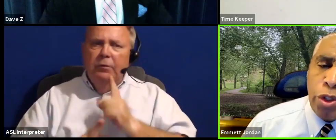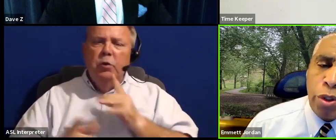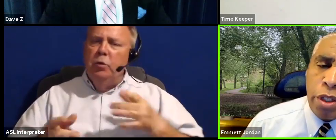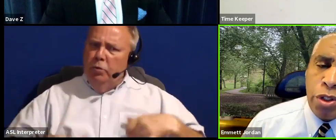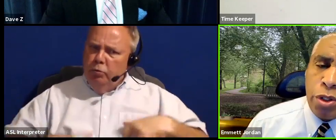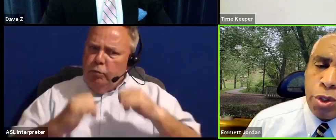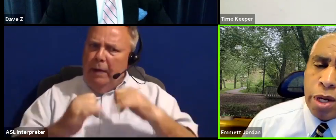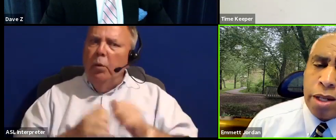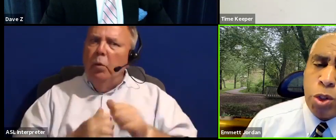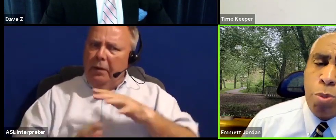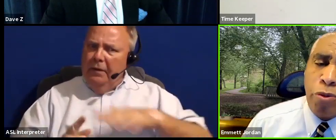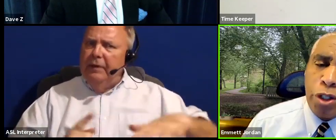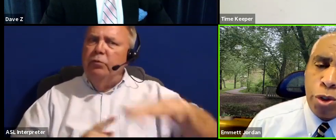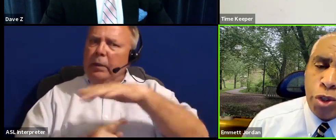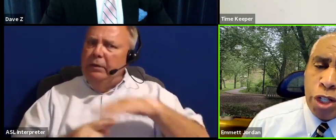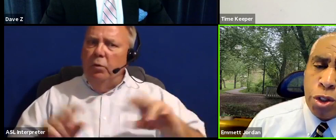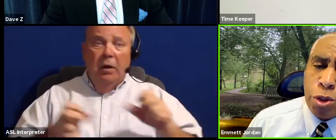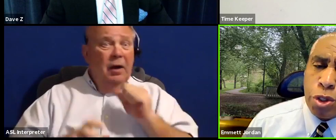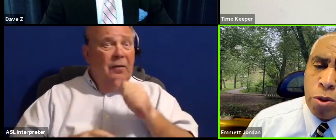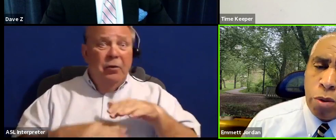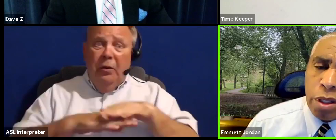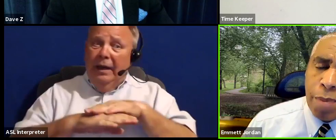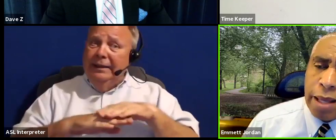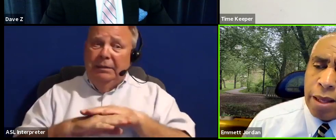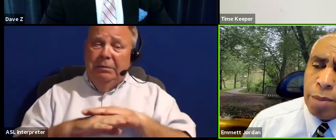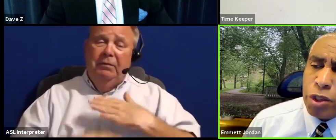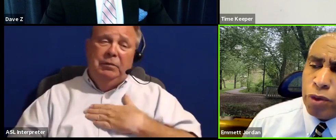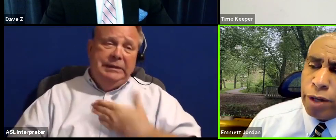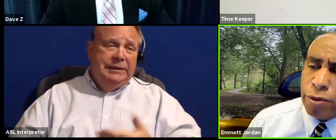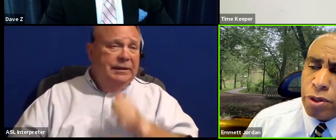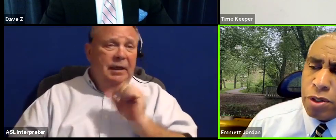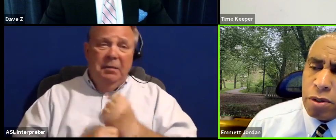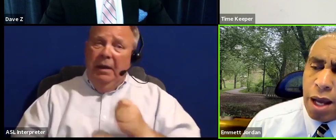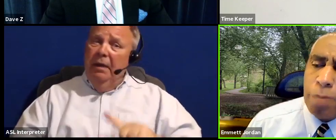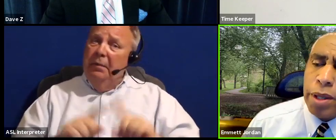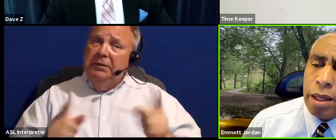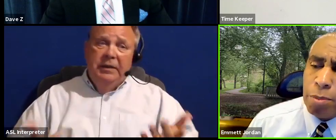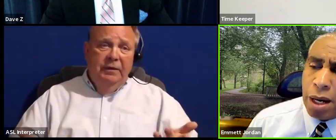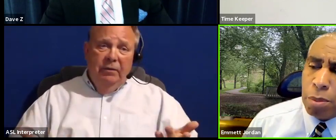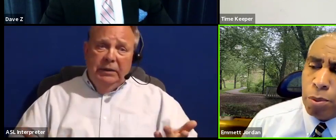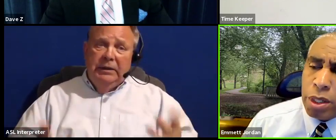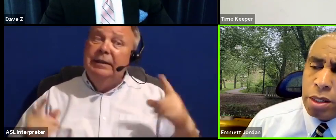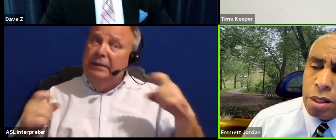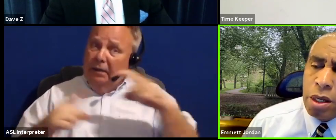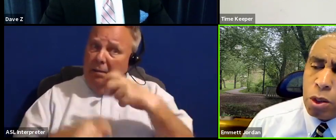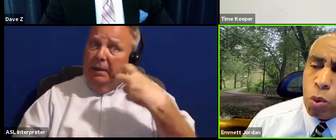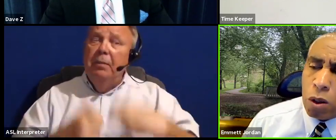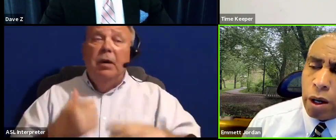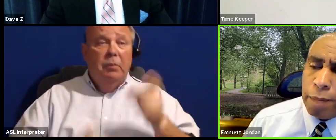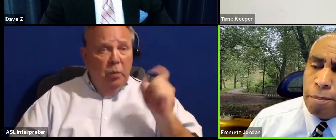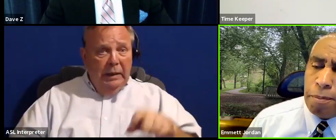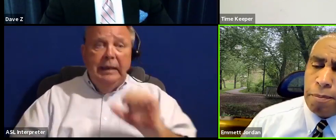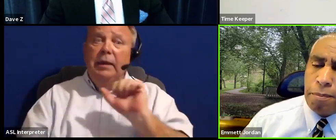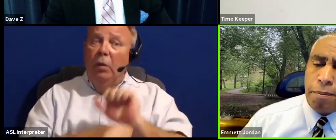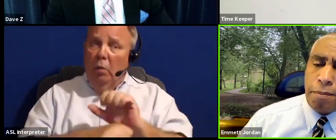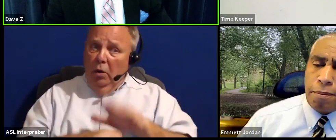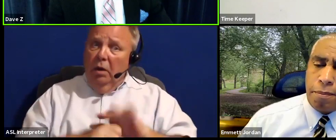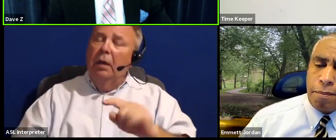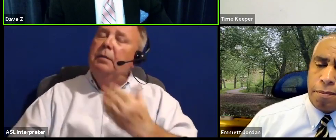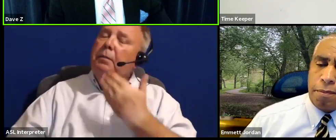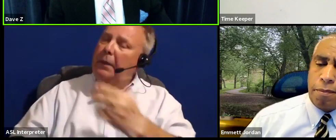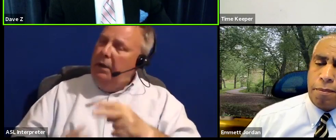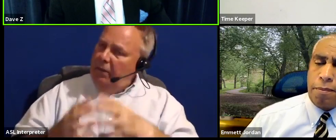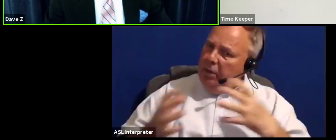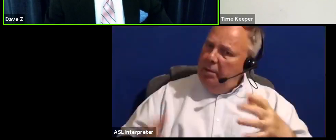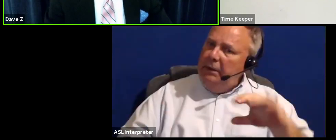with these regional issues. not superficial gestures don't really make that much of a difference. Complicated problem. need to work on it. Thank you. Thank you very